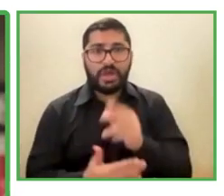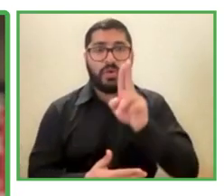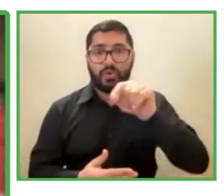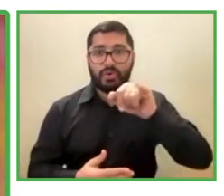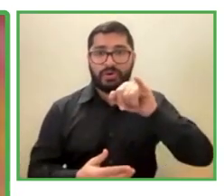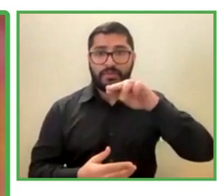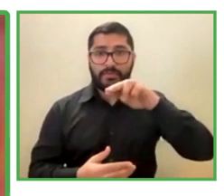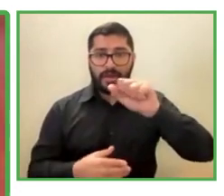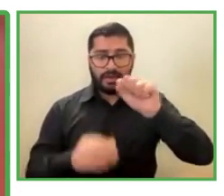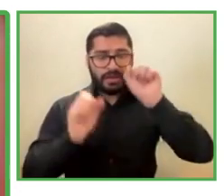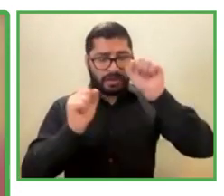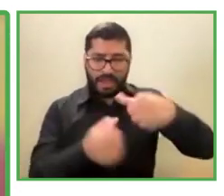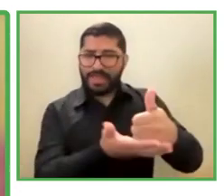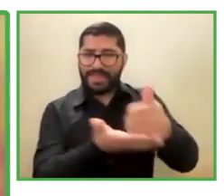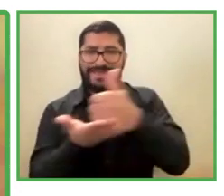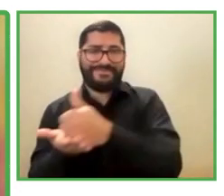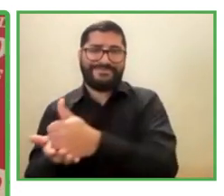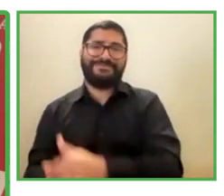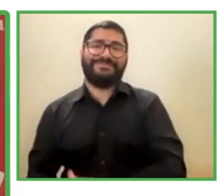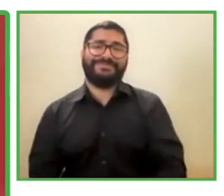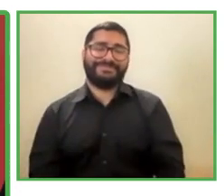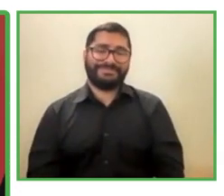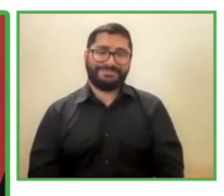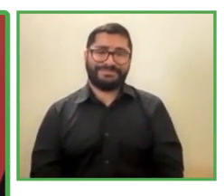I feel good working here.